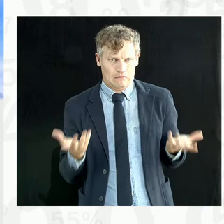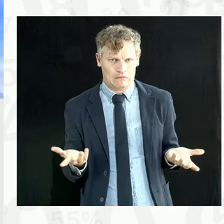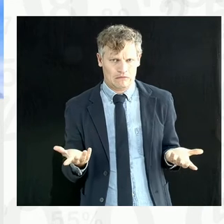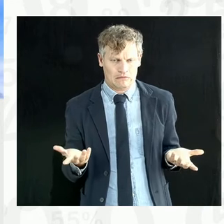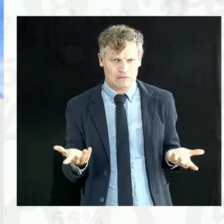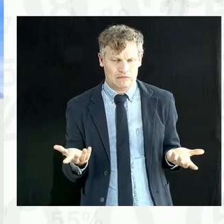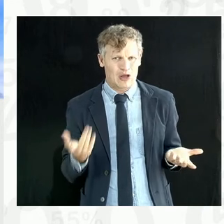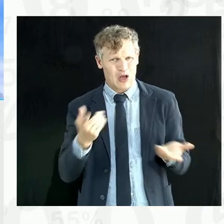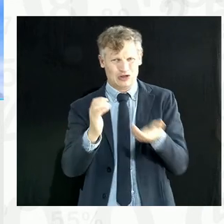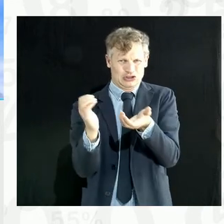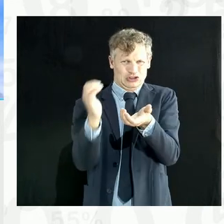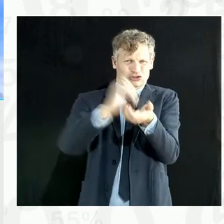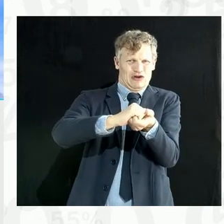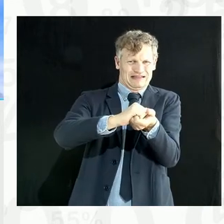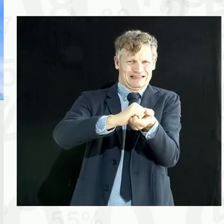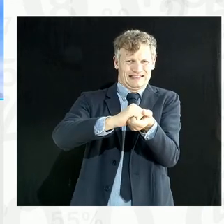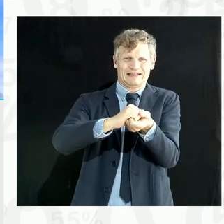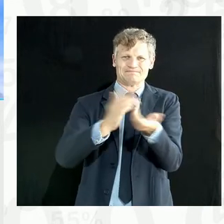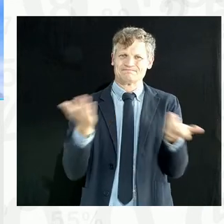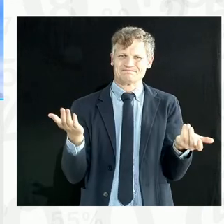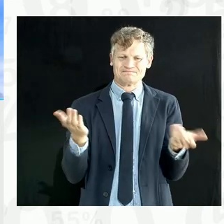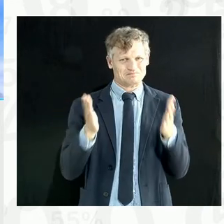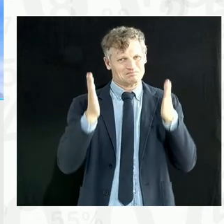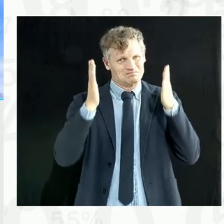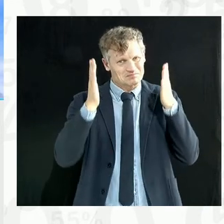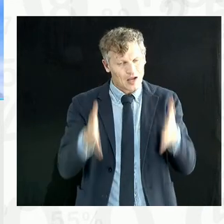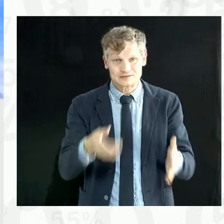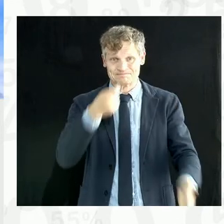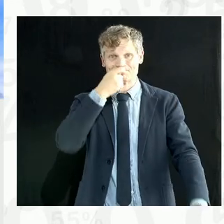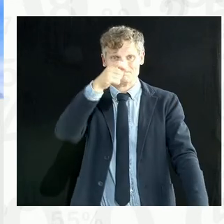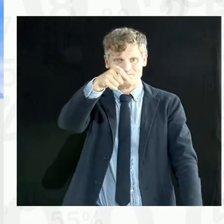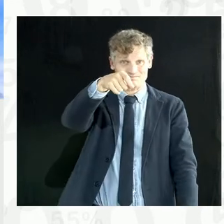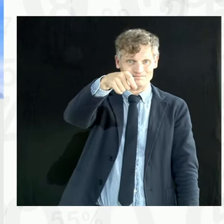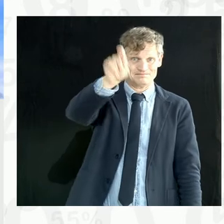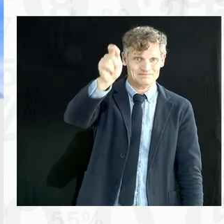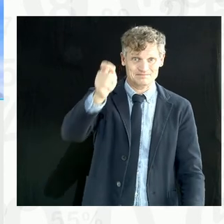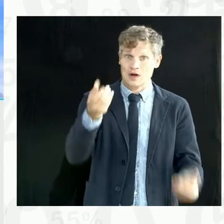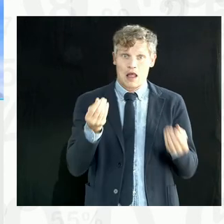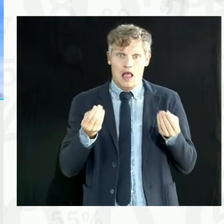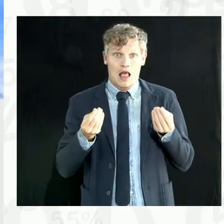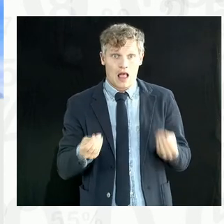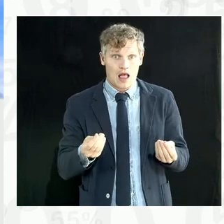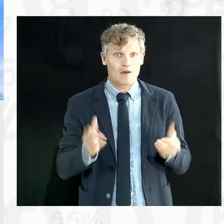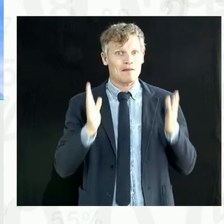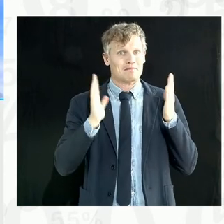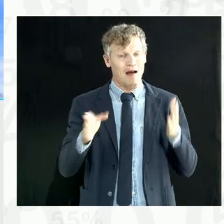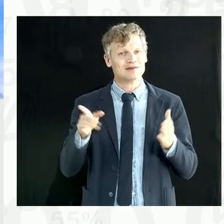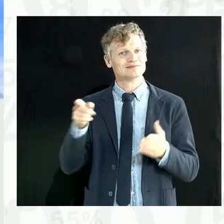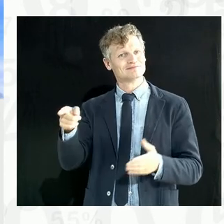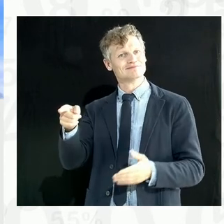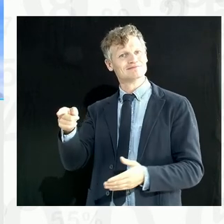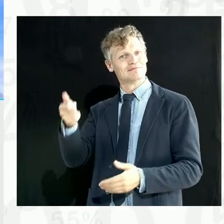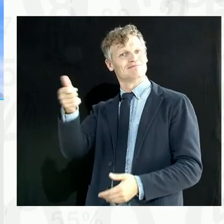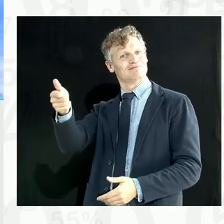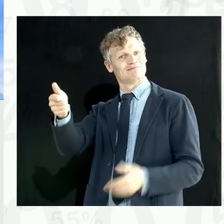is still something we haven't been able to achieve in any of across the world